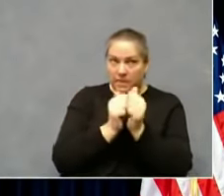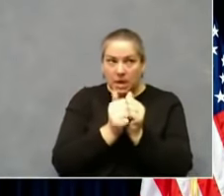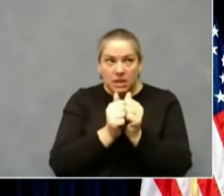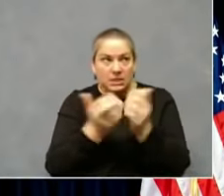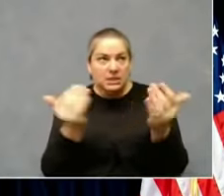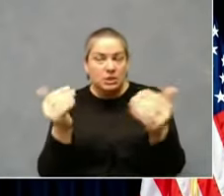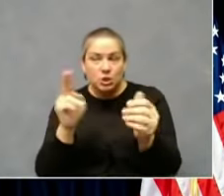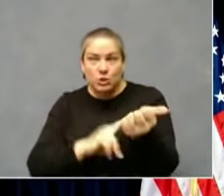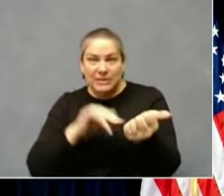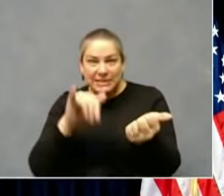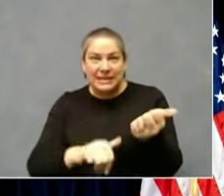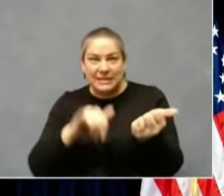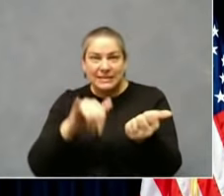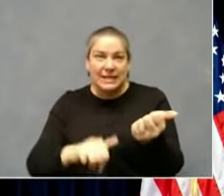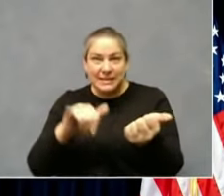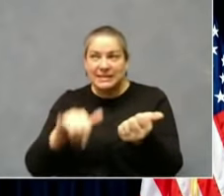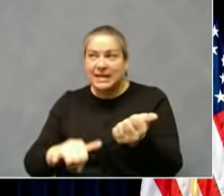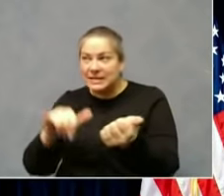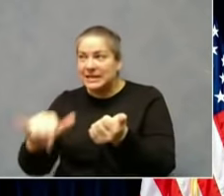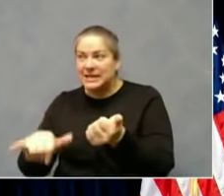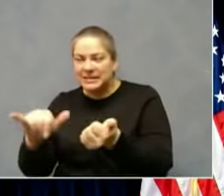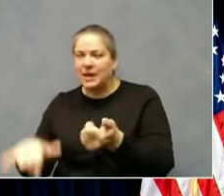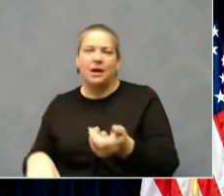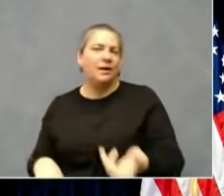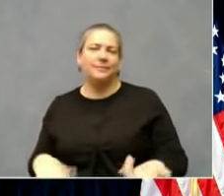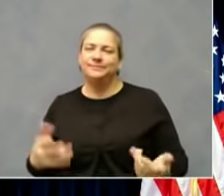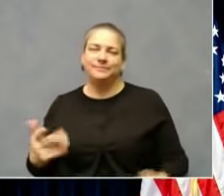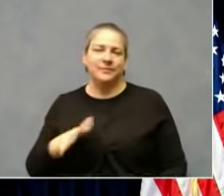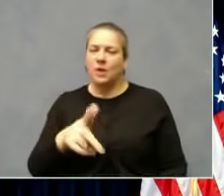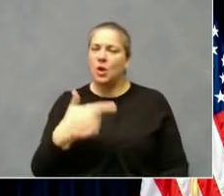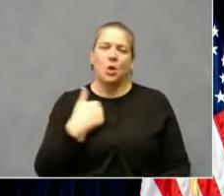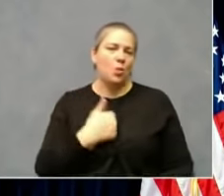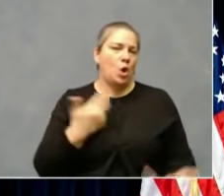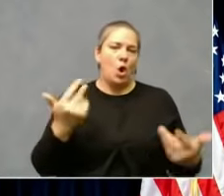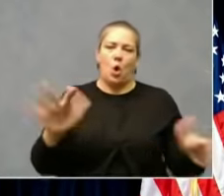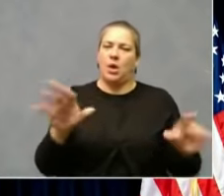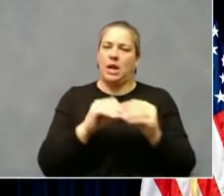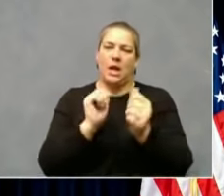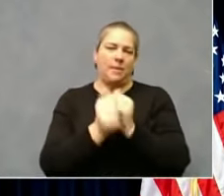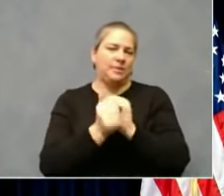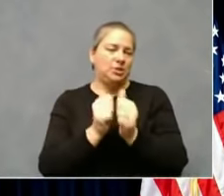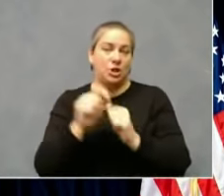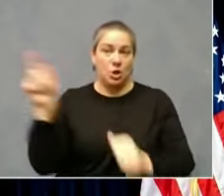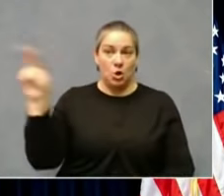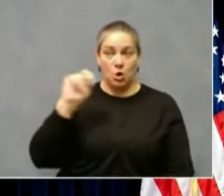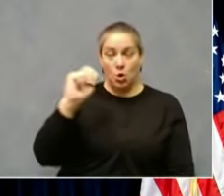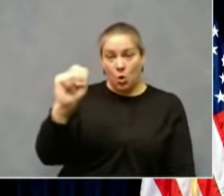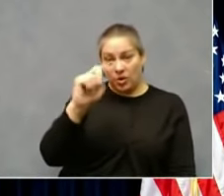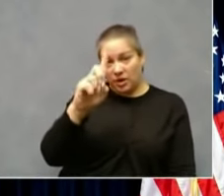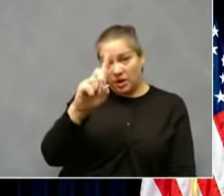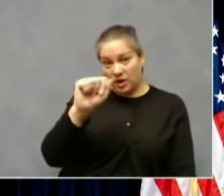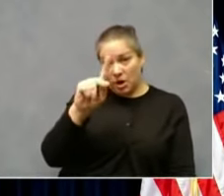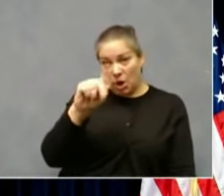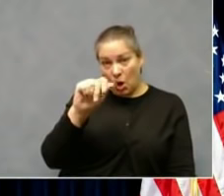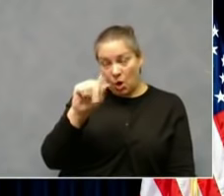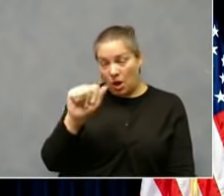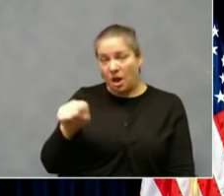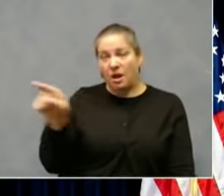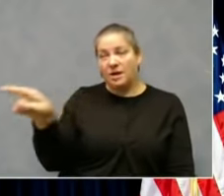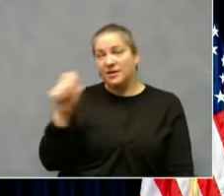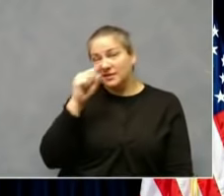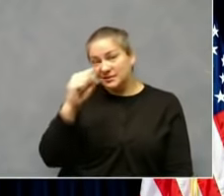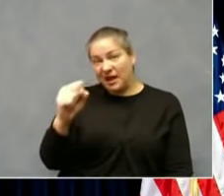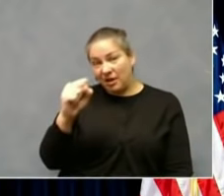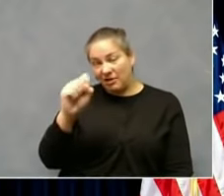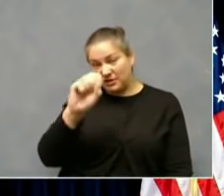Yeah, we'd already be in competition. Now, North Dakota, South Dakota, some of the scariest places on earth to be